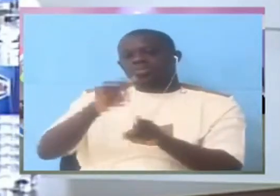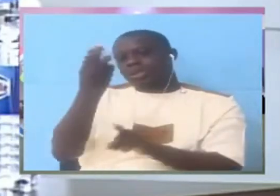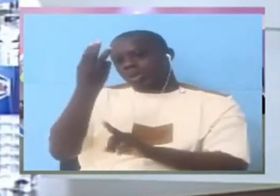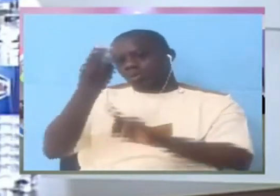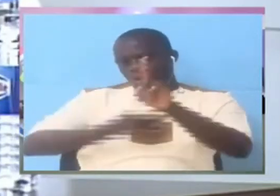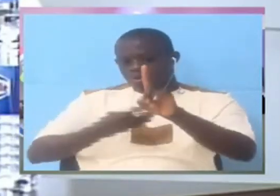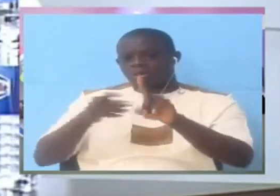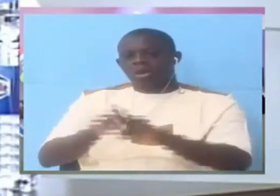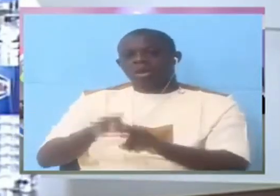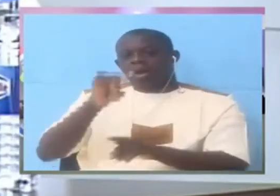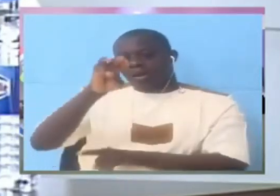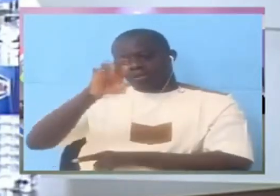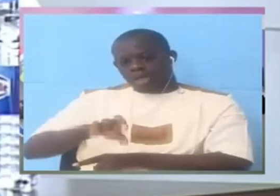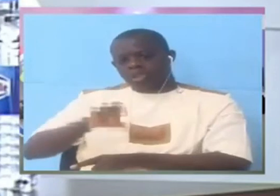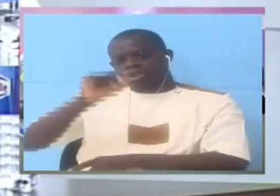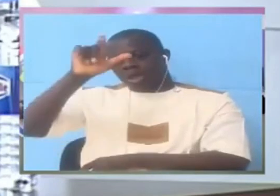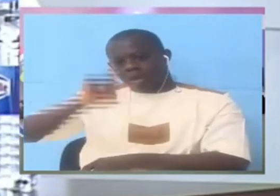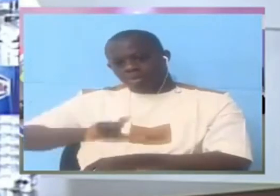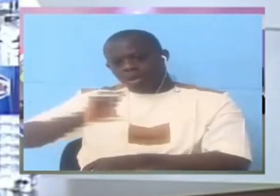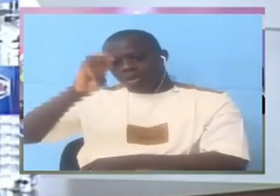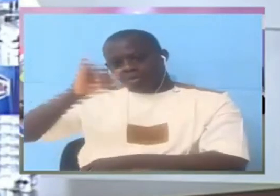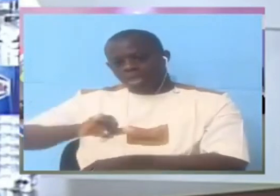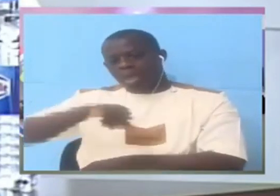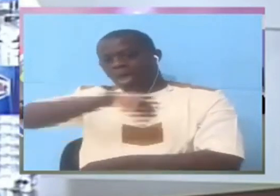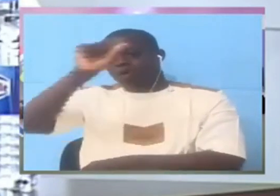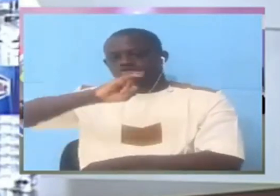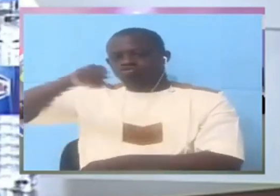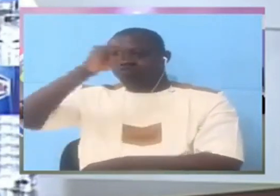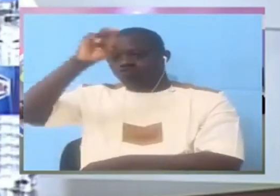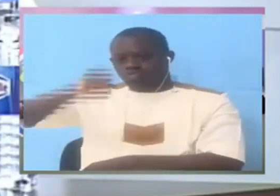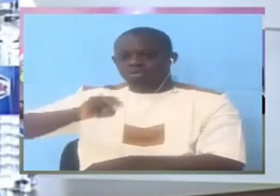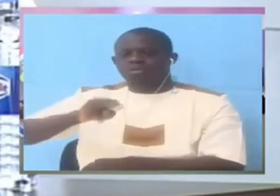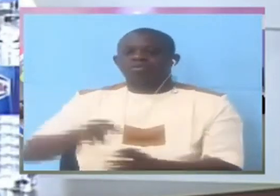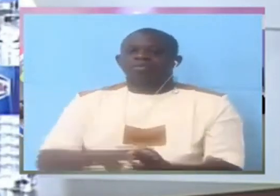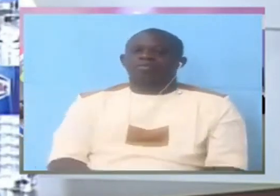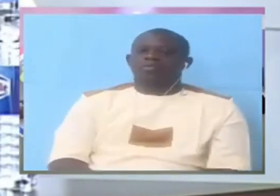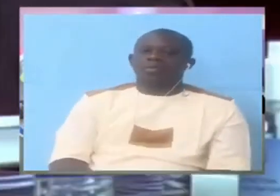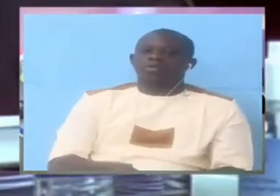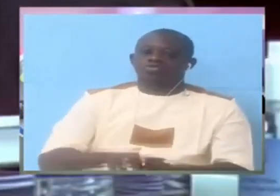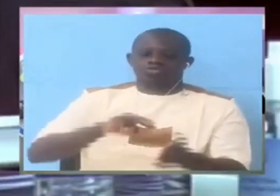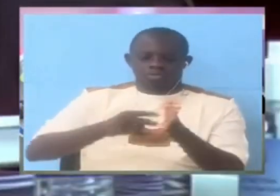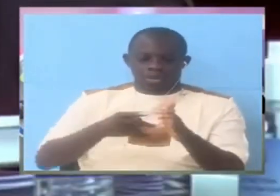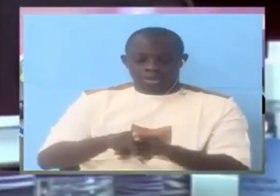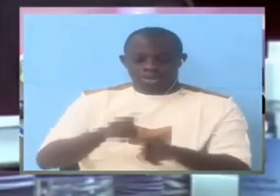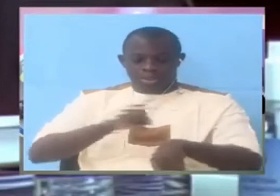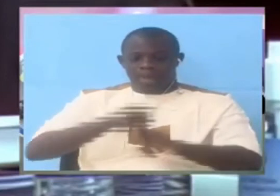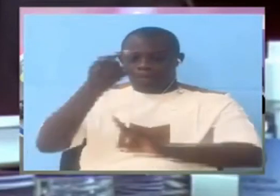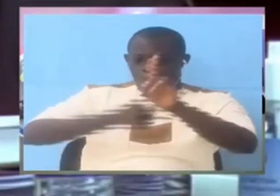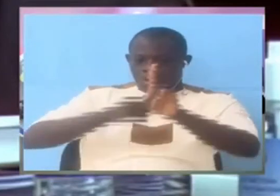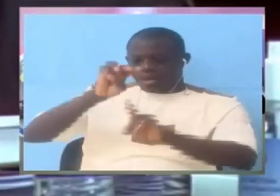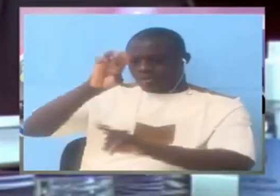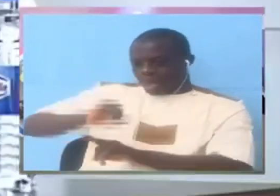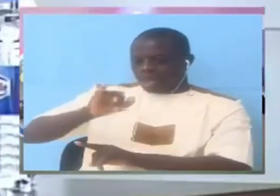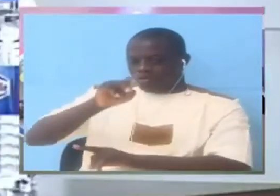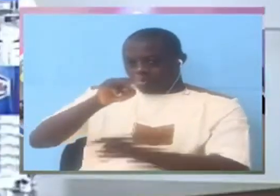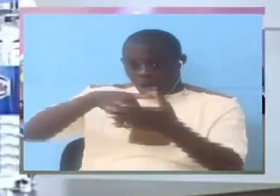April May and June March April May and in June so I mean the month of May you were out of the country yes make a